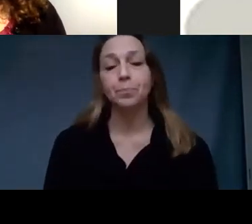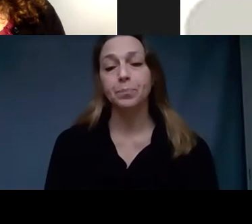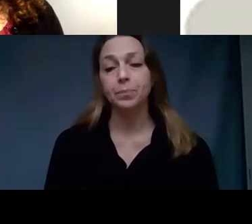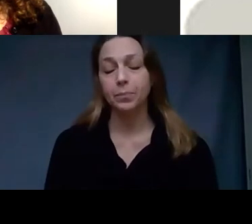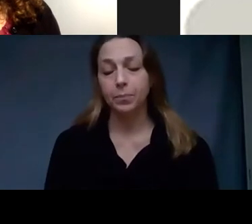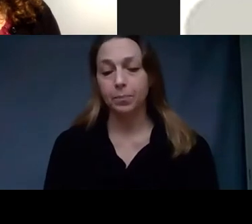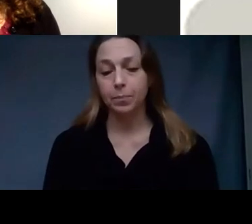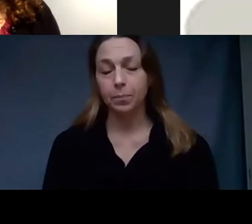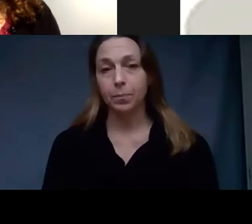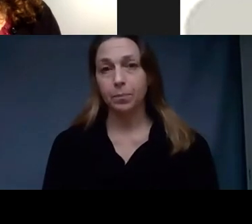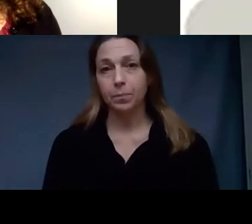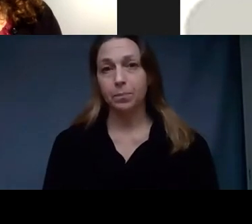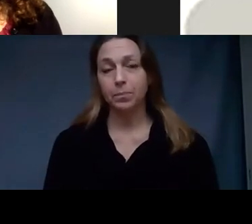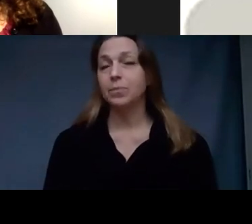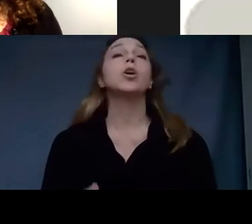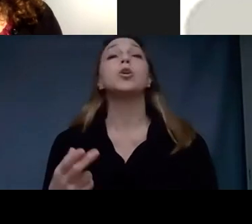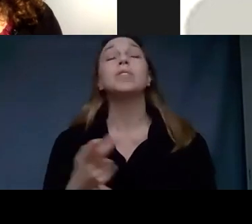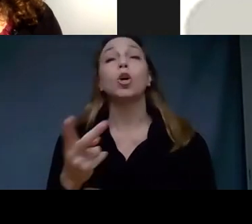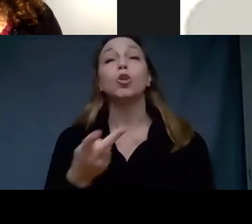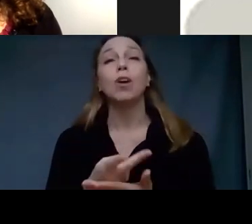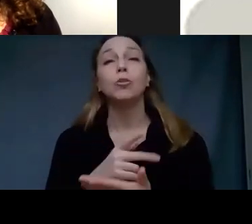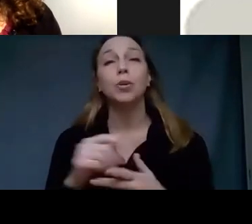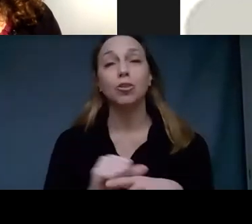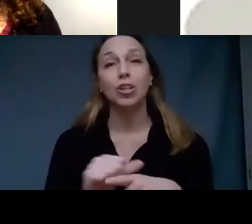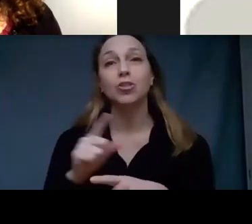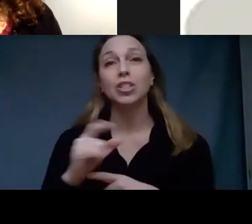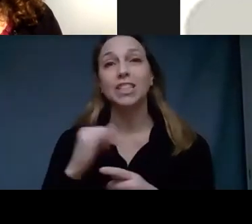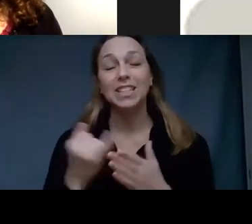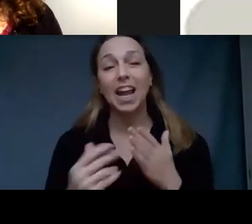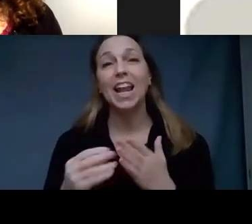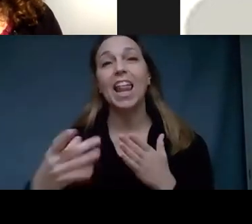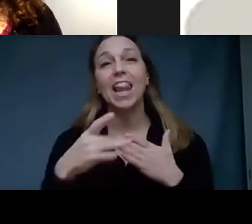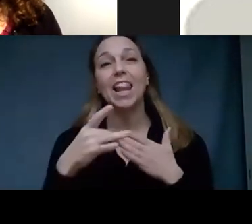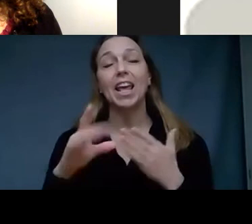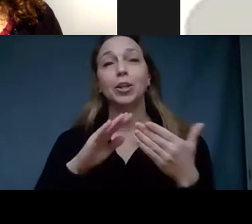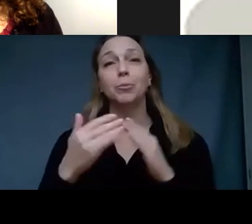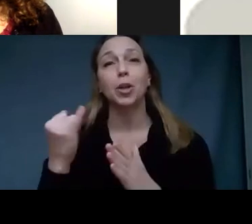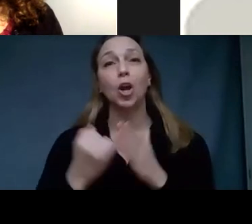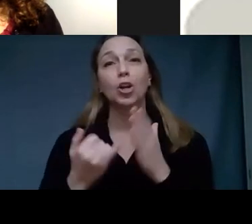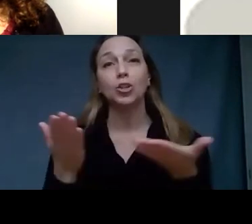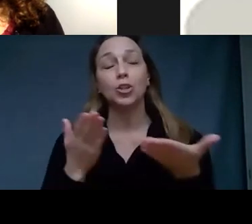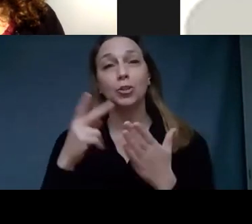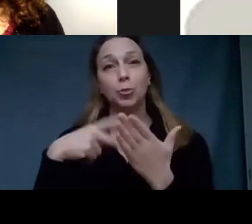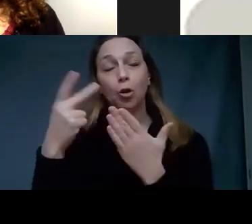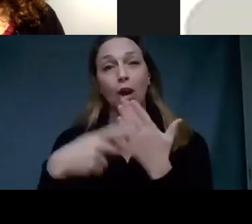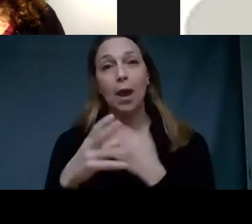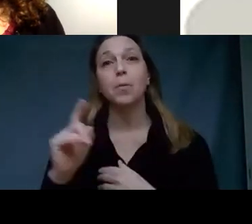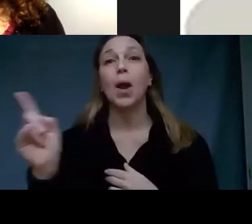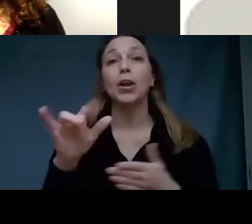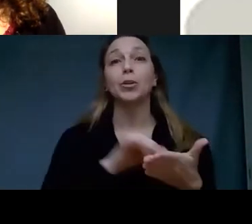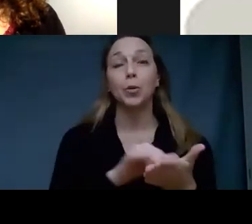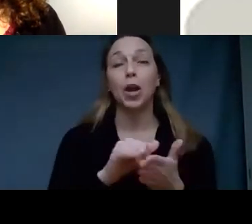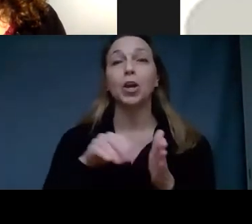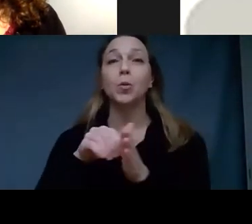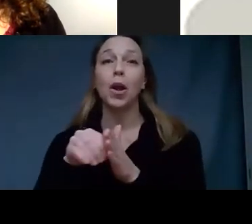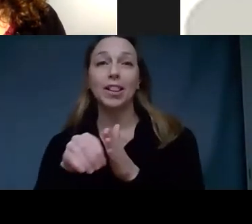Making use of her graduate training, Lyshak designed and led community art service programs in New York and New Orleans and